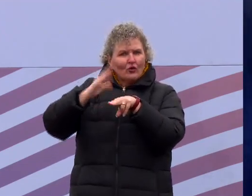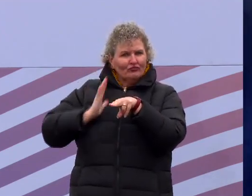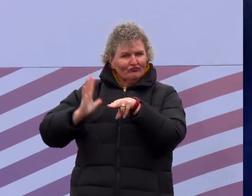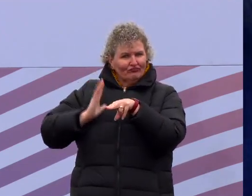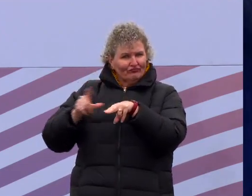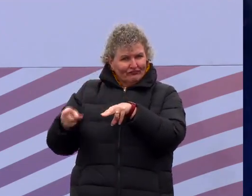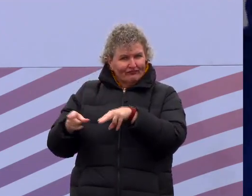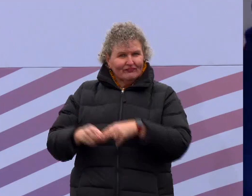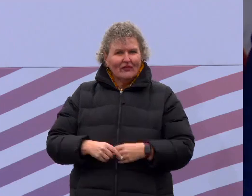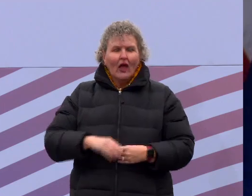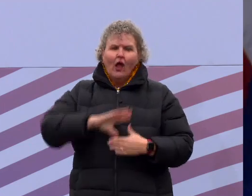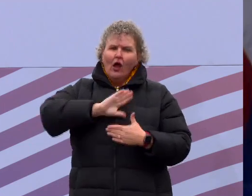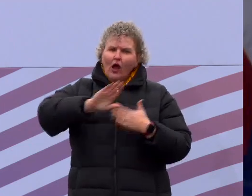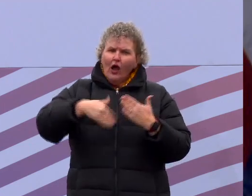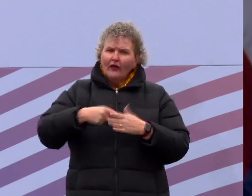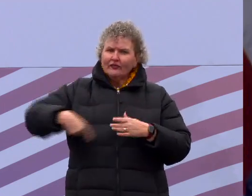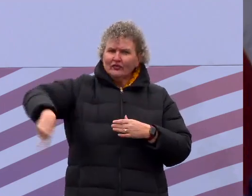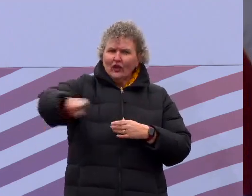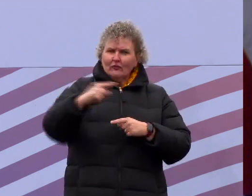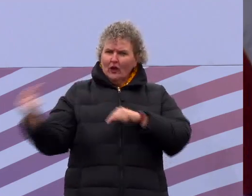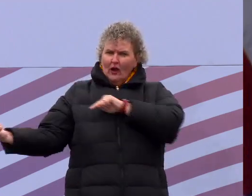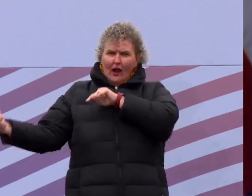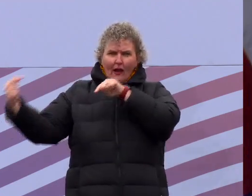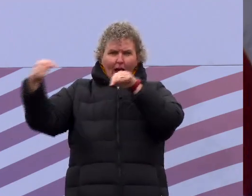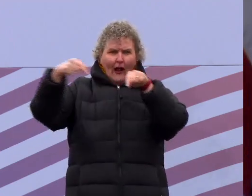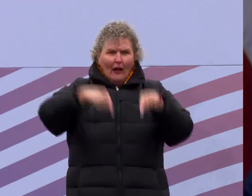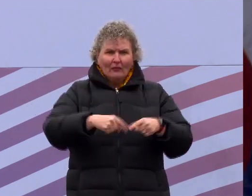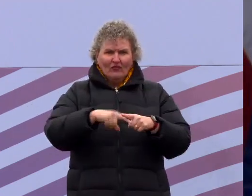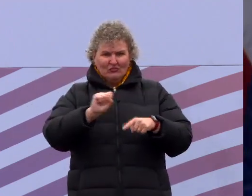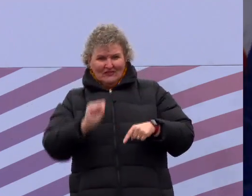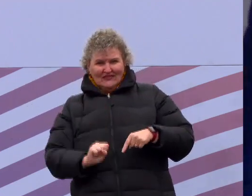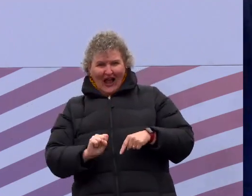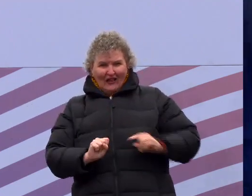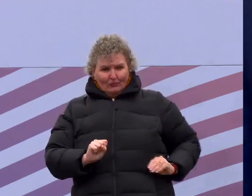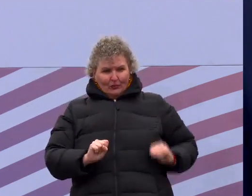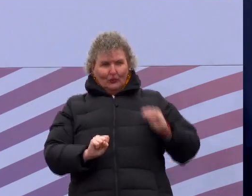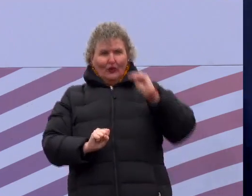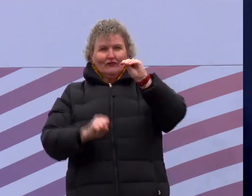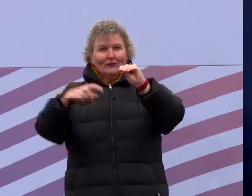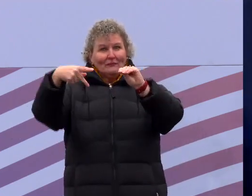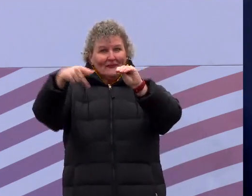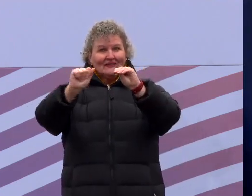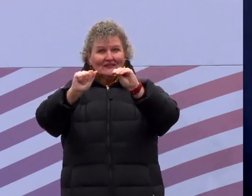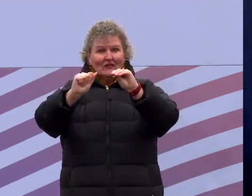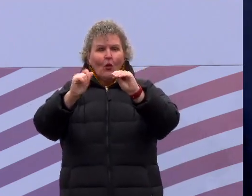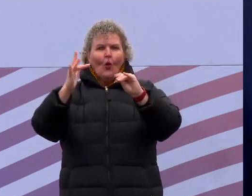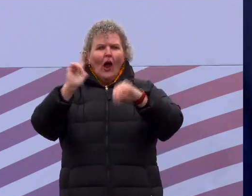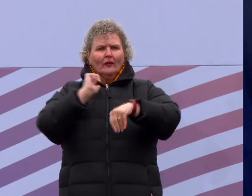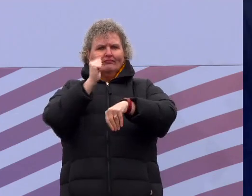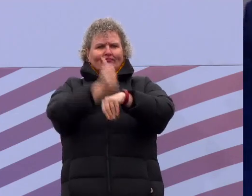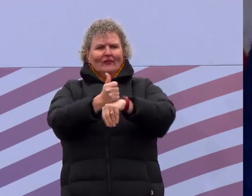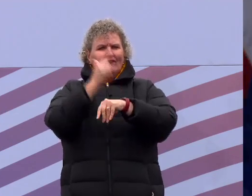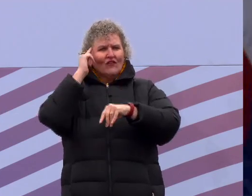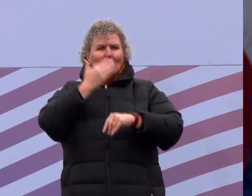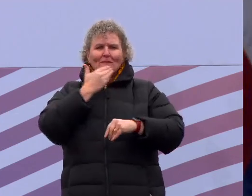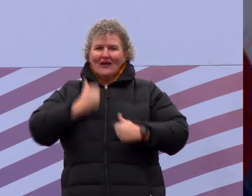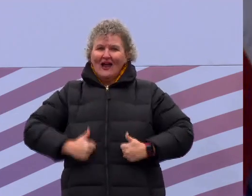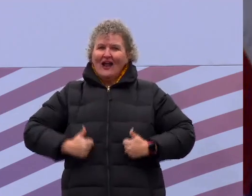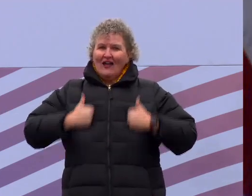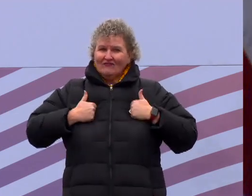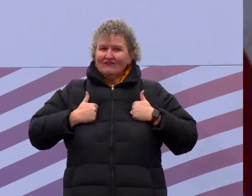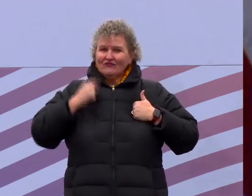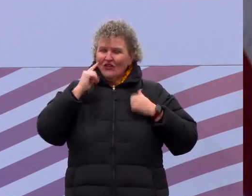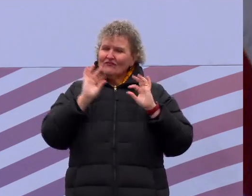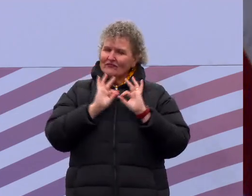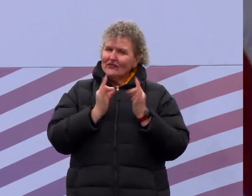All of them came to Pennsylvania from the South to create a better life for our family. When they made their journey, they sought refuge